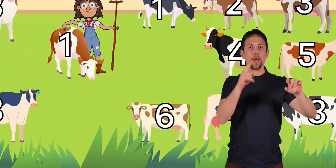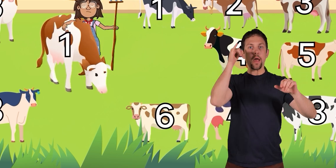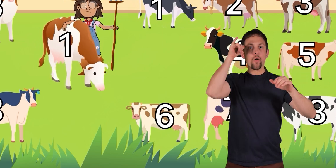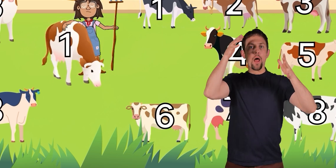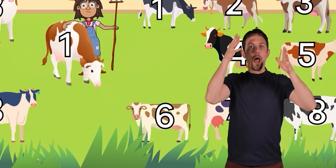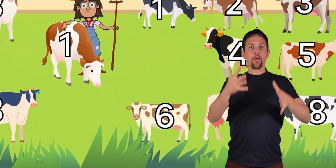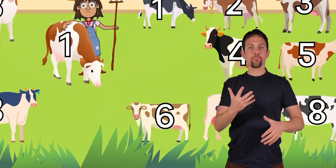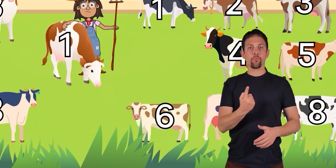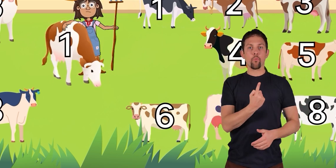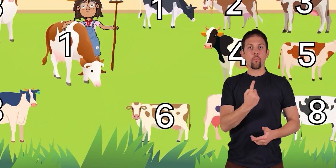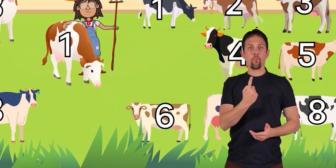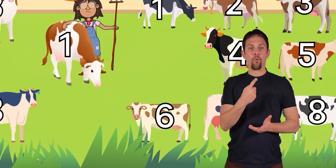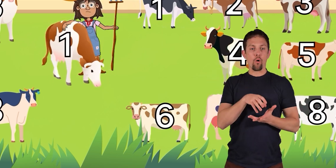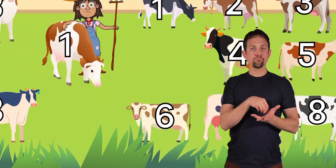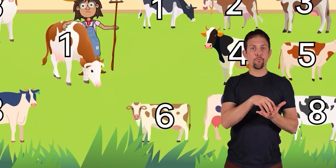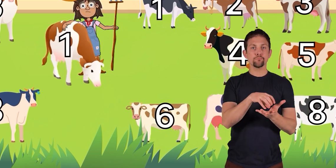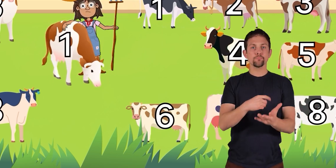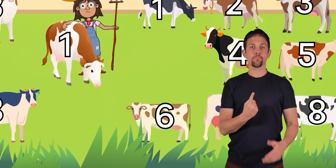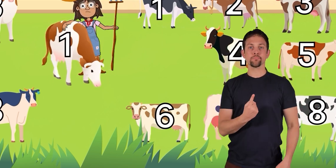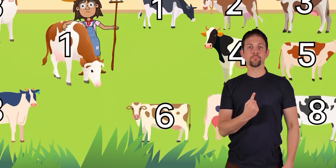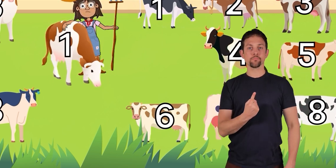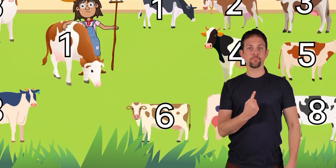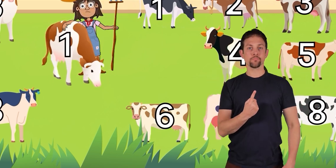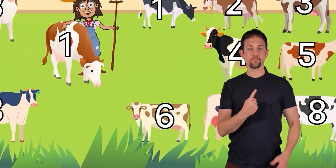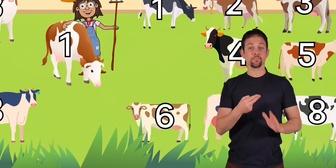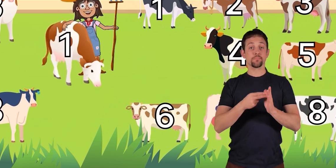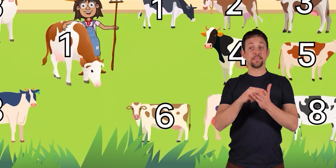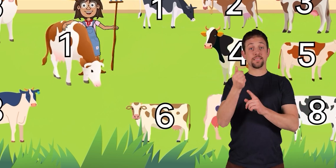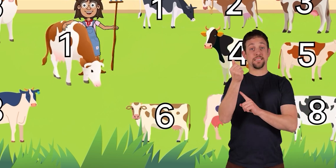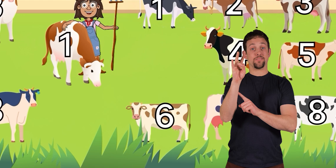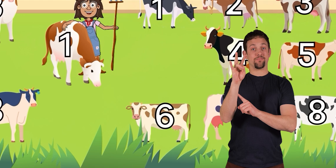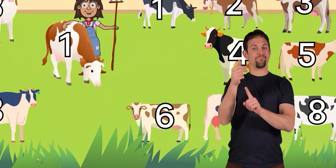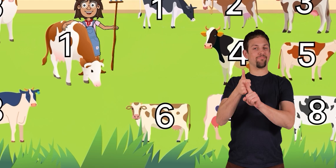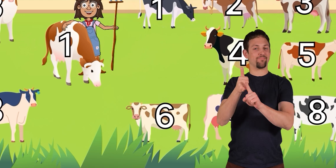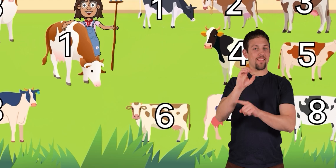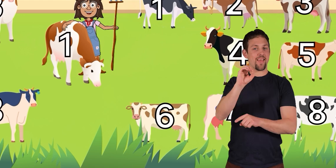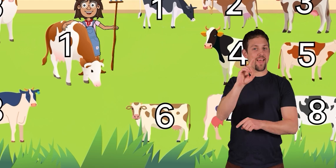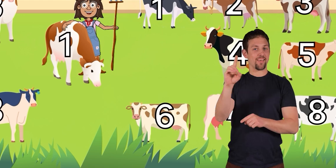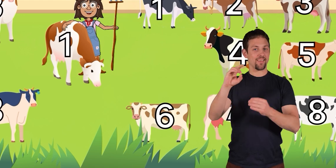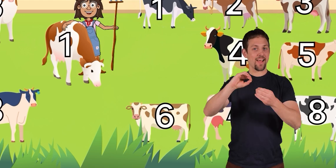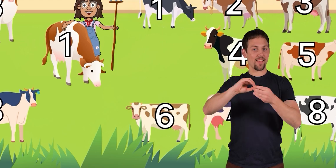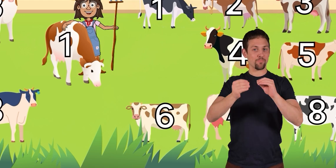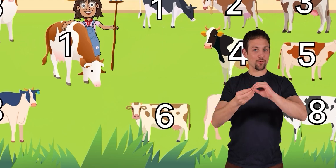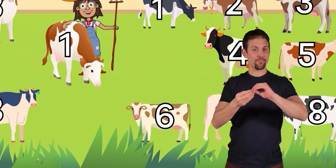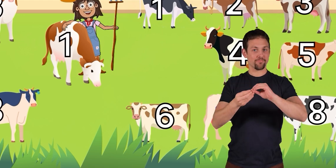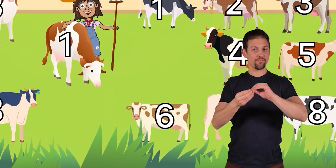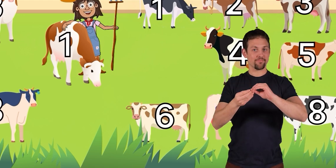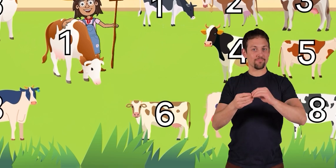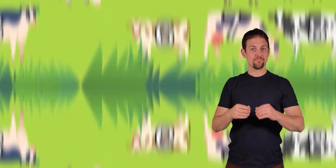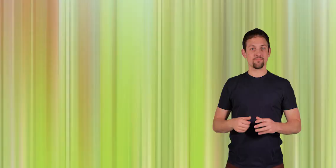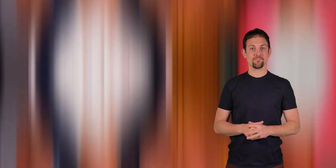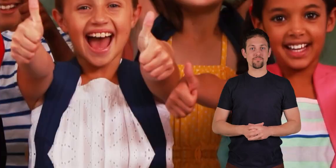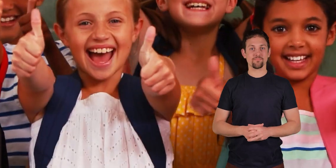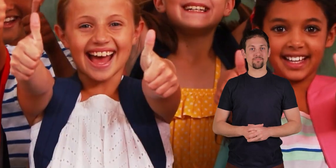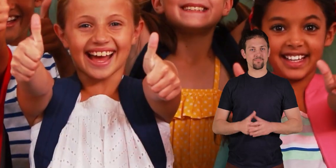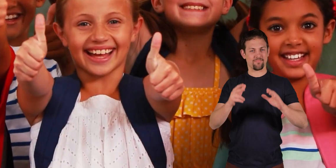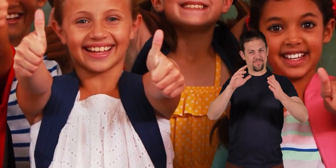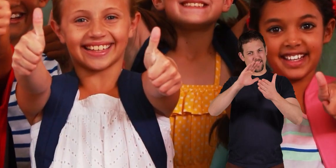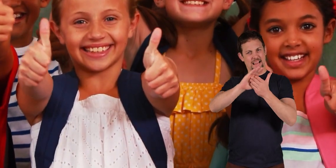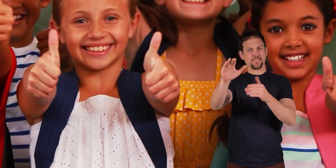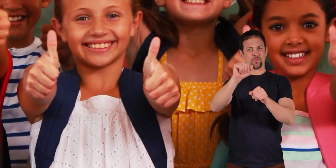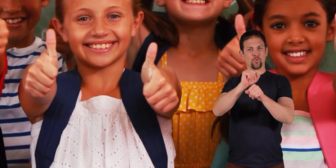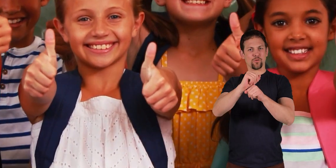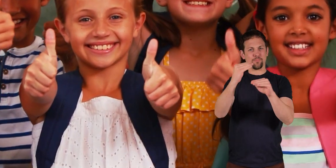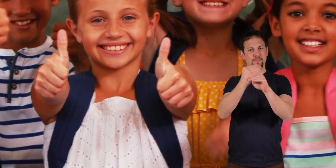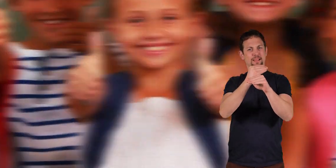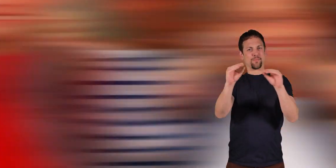with 1 cow left over to wander the pasture alone. Which means that 17 is an odd number. Nice